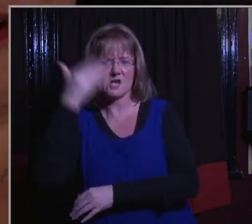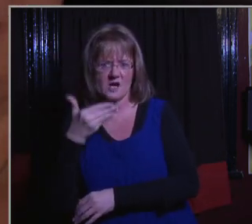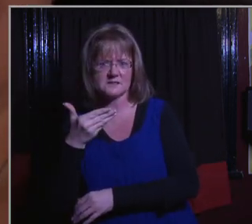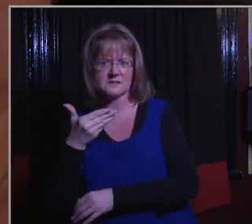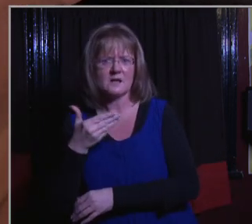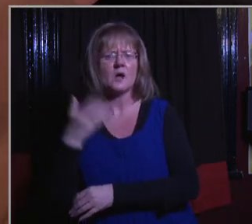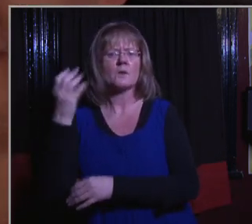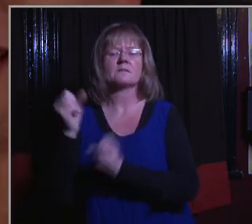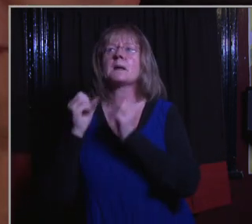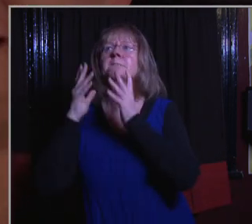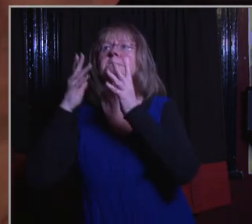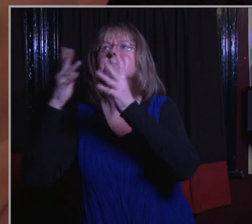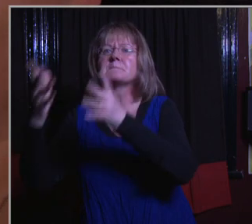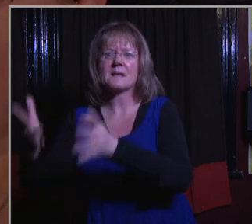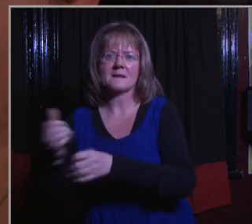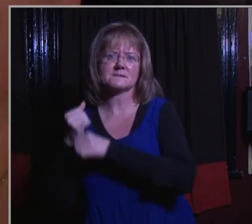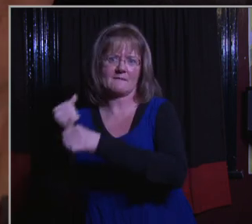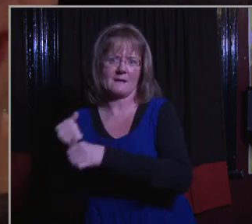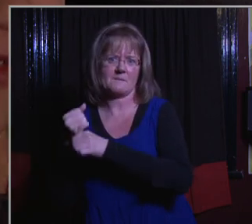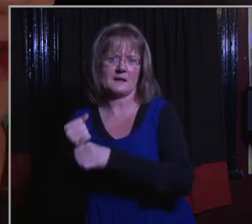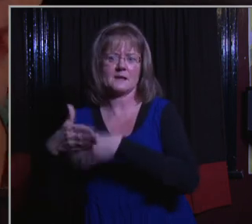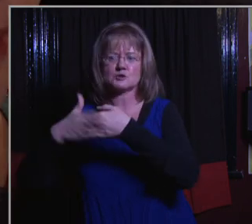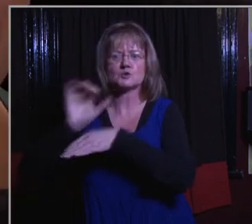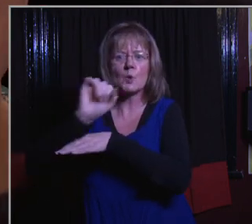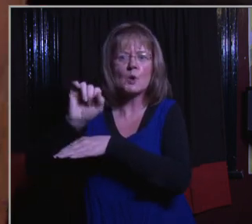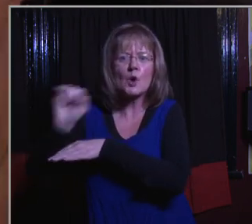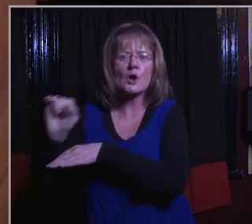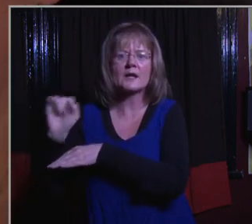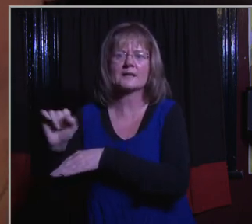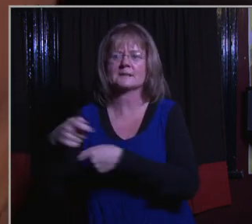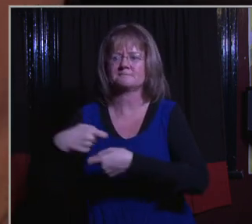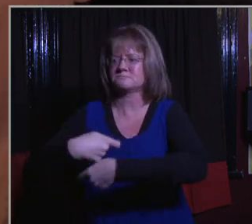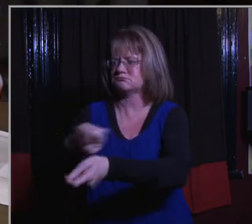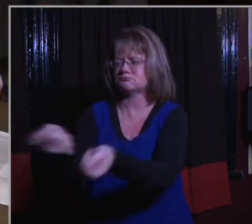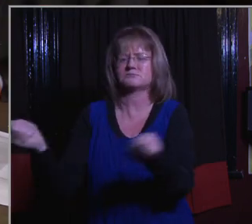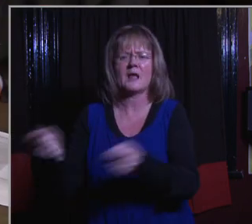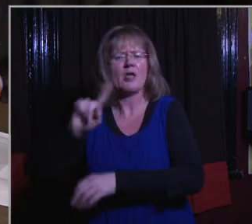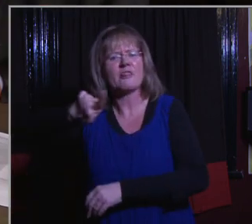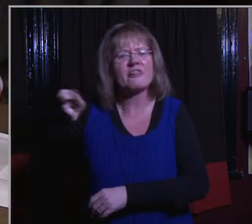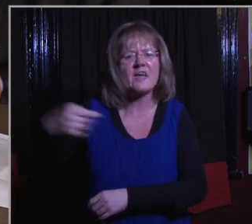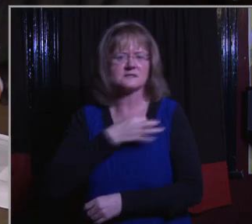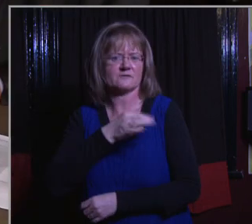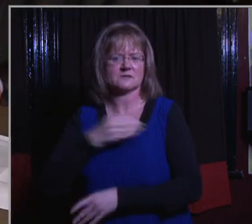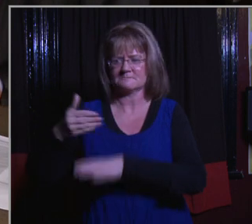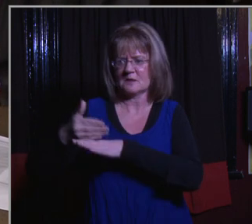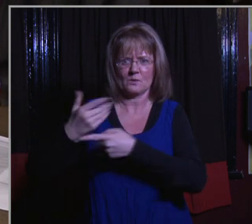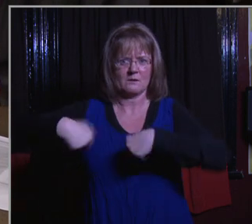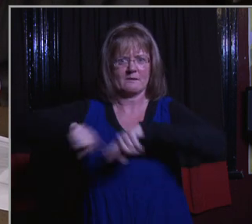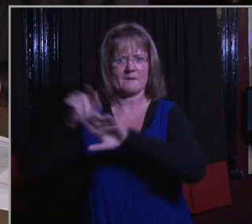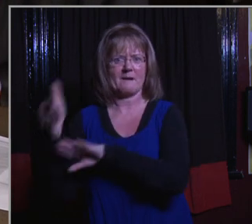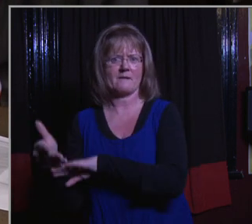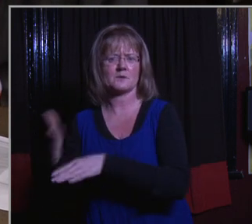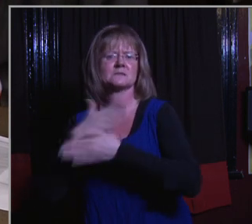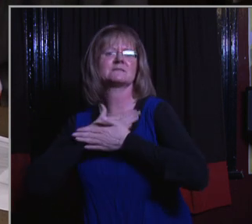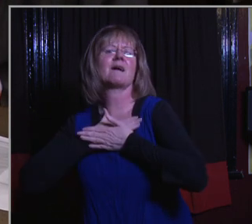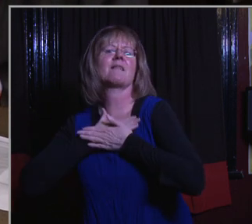We've got this incredible ground campaign that's door knocking and leafleting. People like thousands of volunteers who are doing this work for us because they love